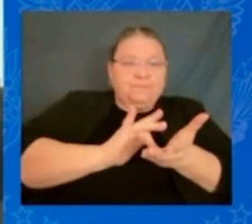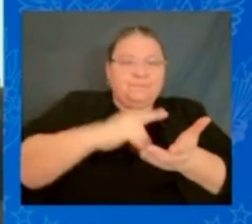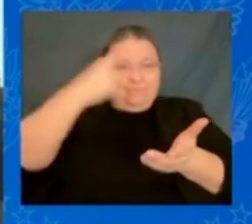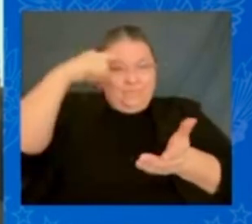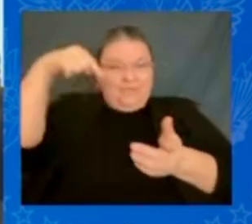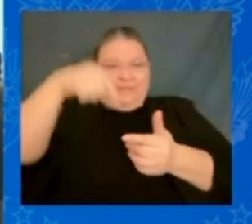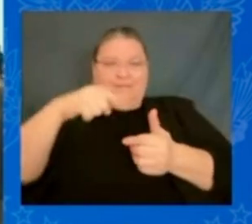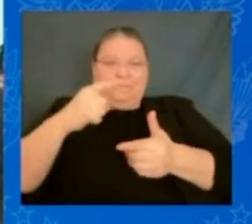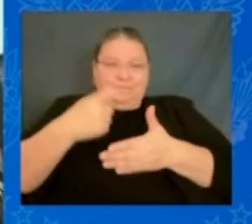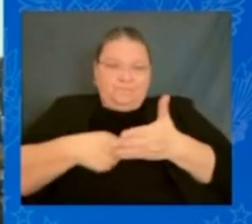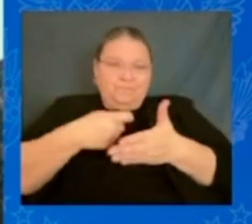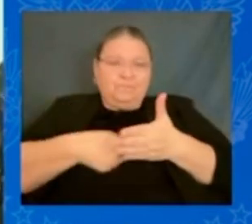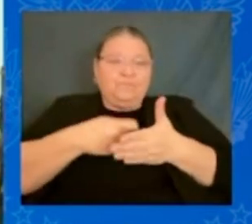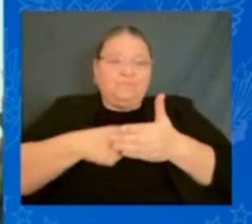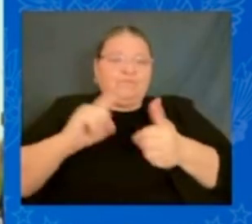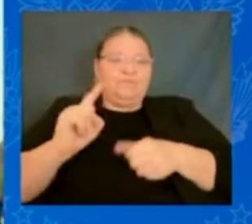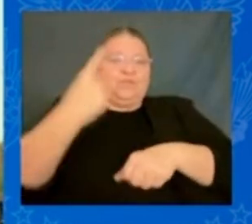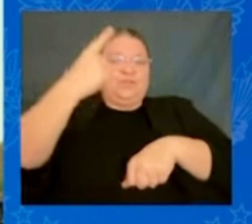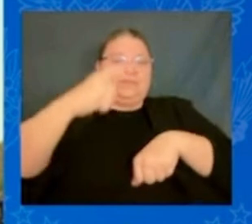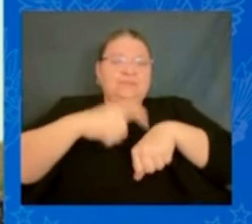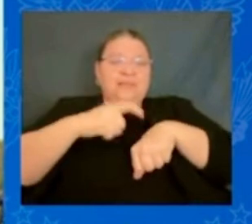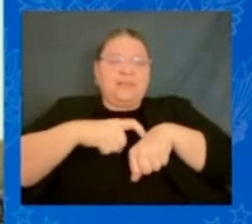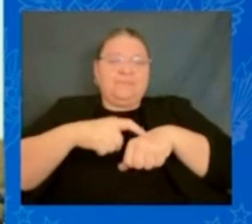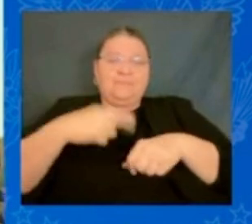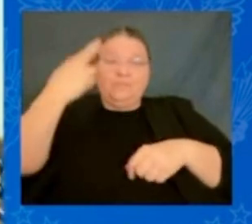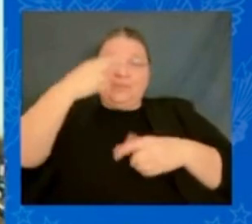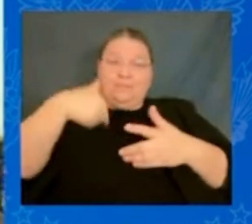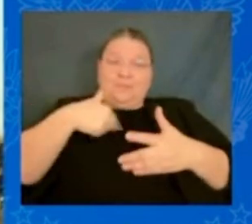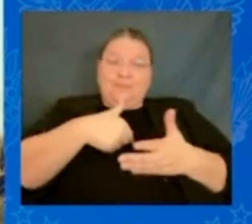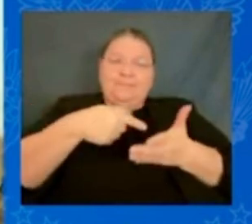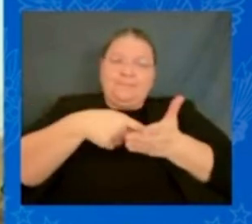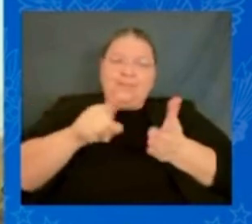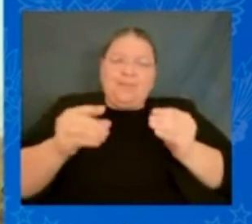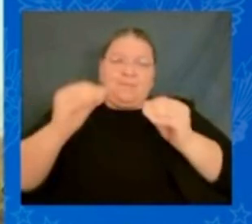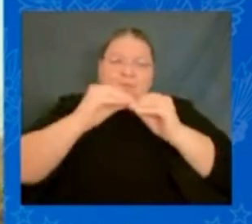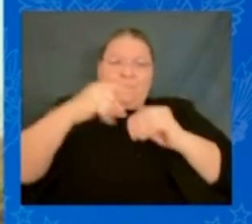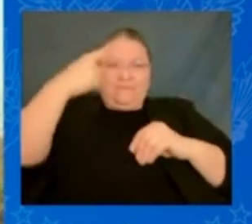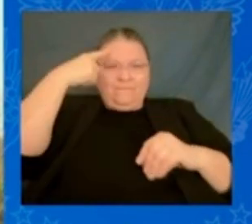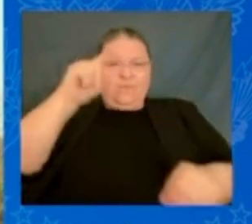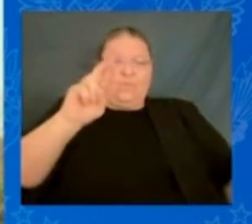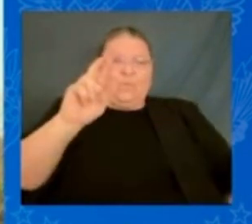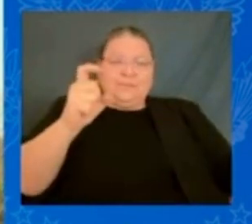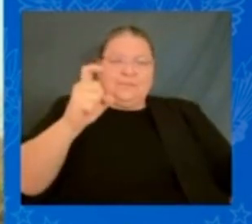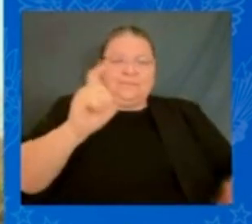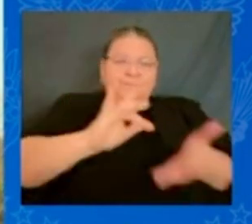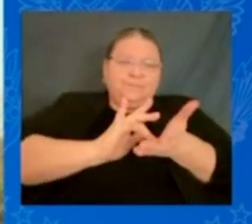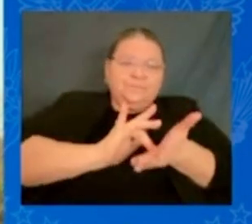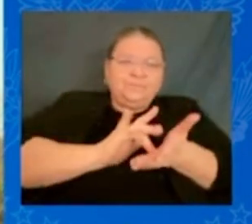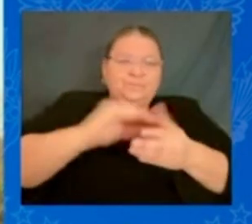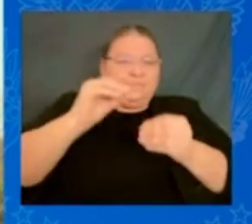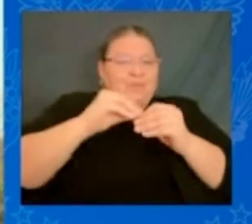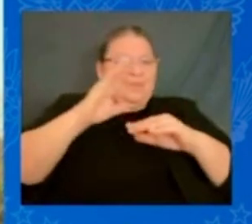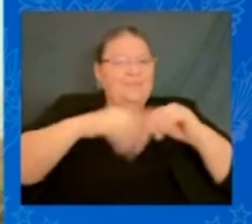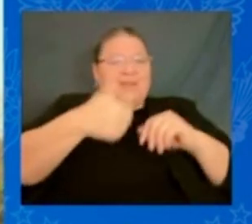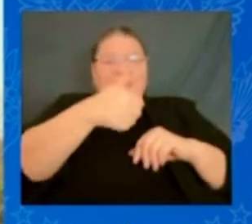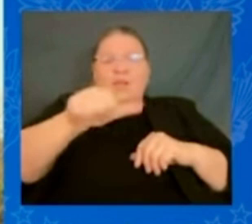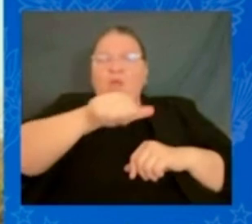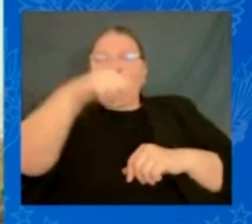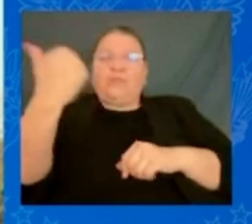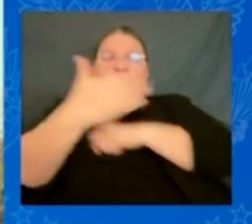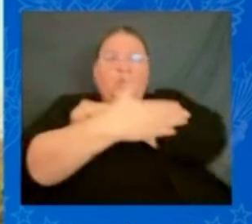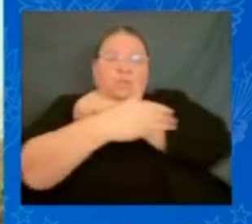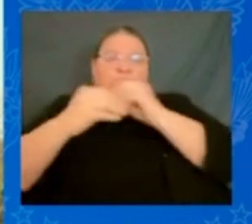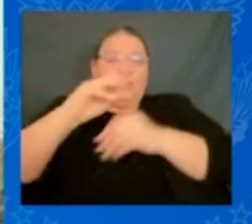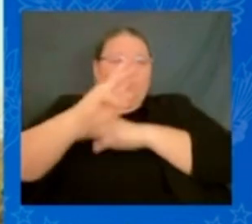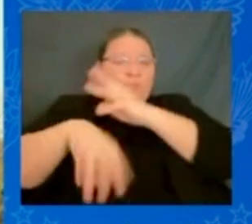pay more for prescription drugs than any nation in the world? Hear me? More. And I've been fighting this for the last